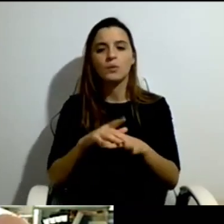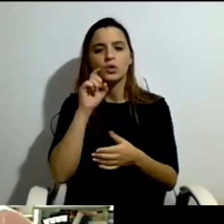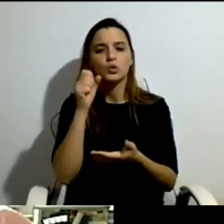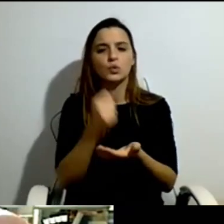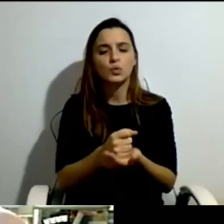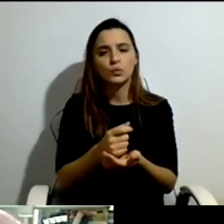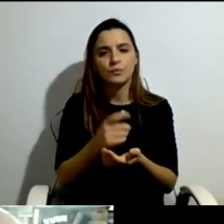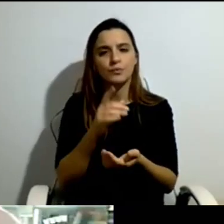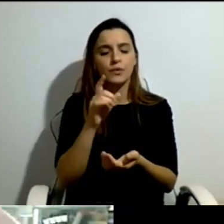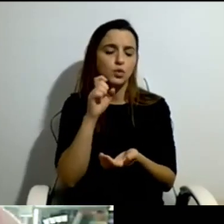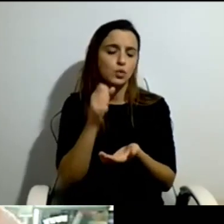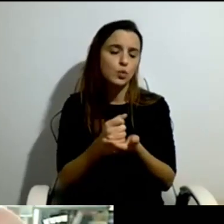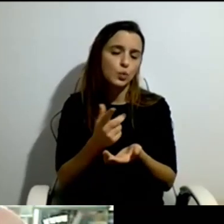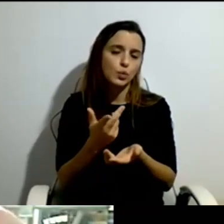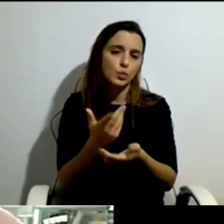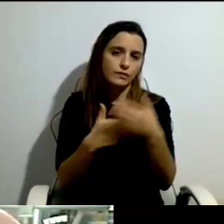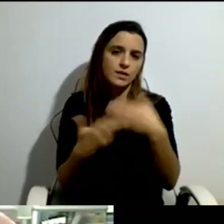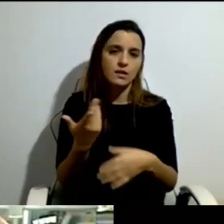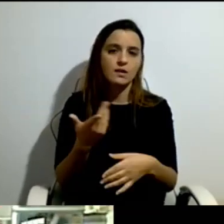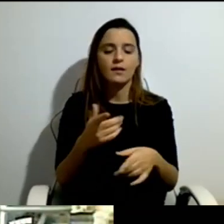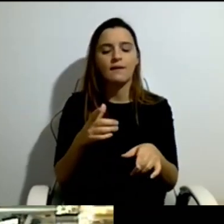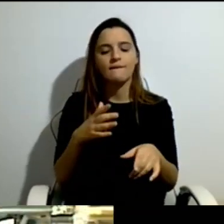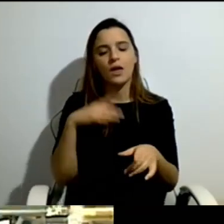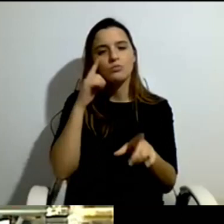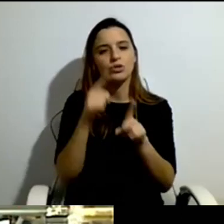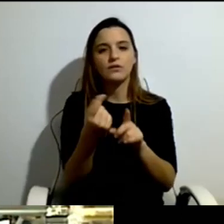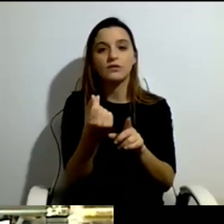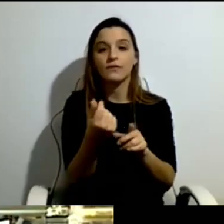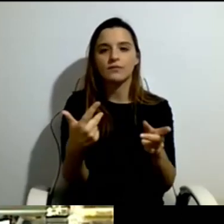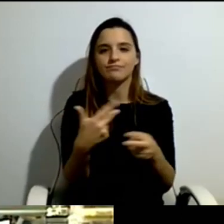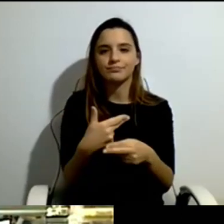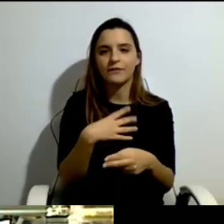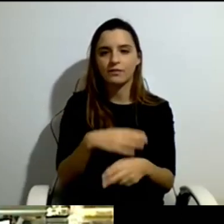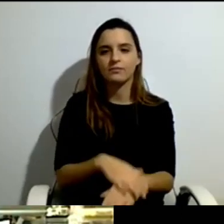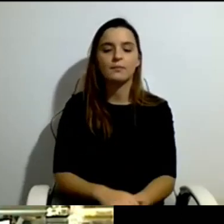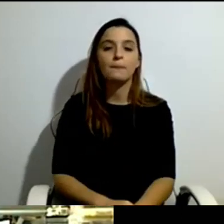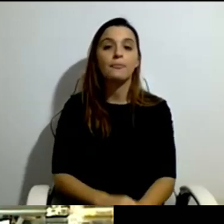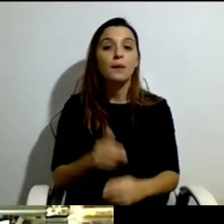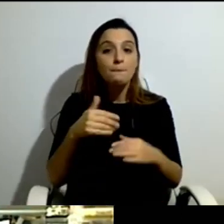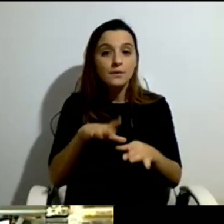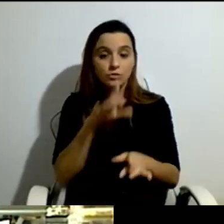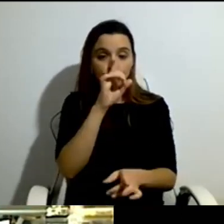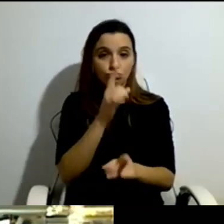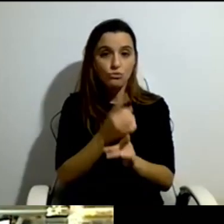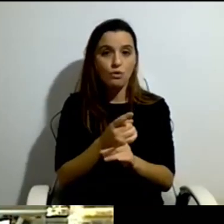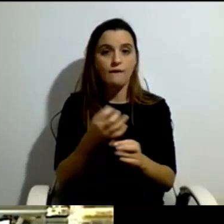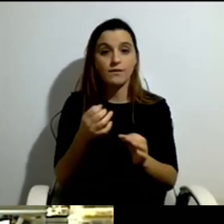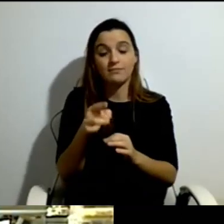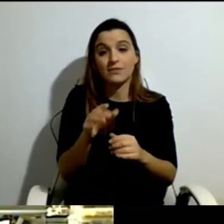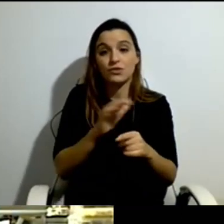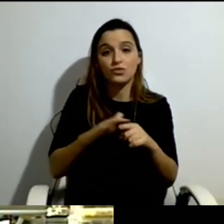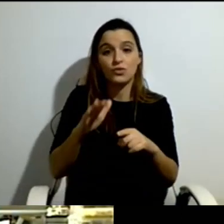But at the same time, and this is, was just lucky because we had this group of politicians, there was a new